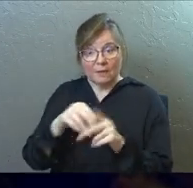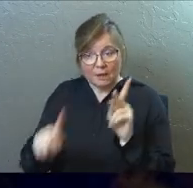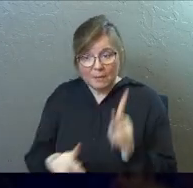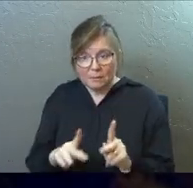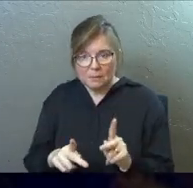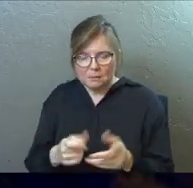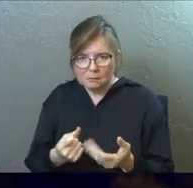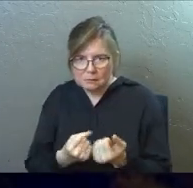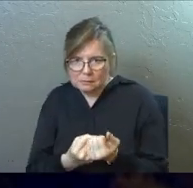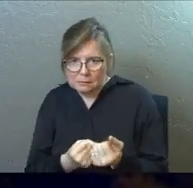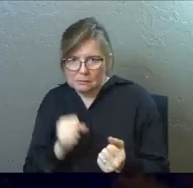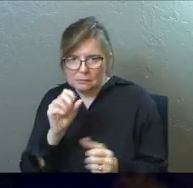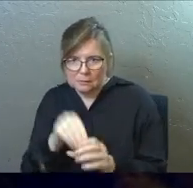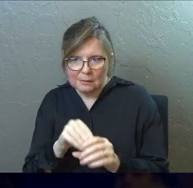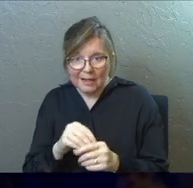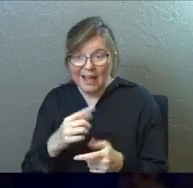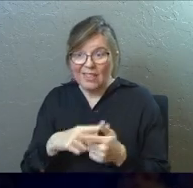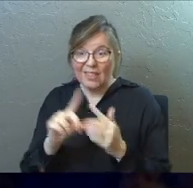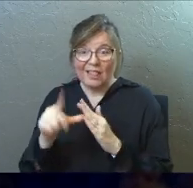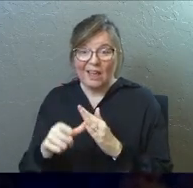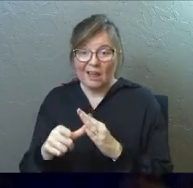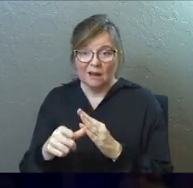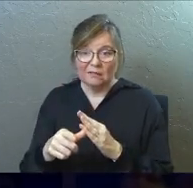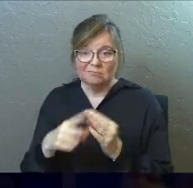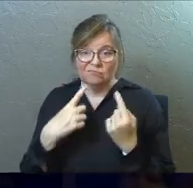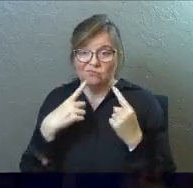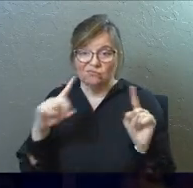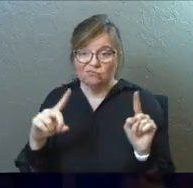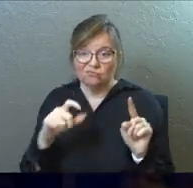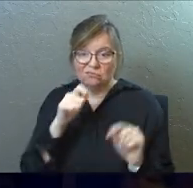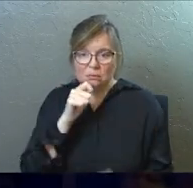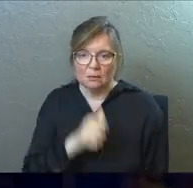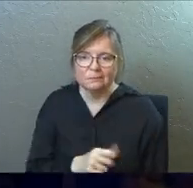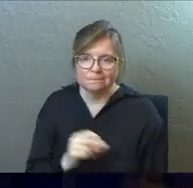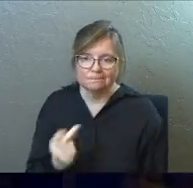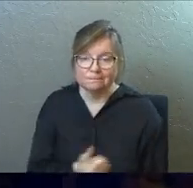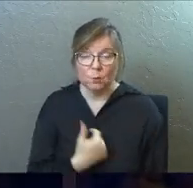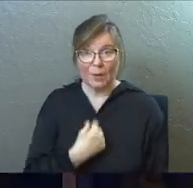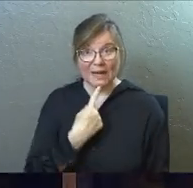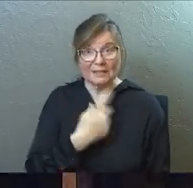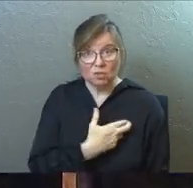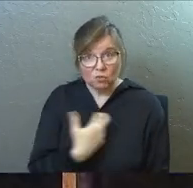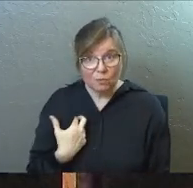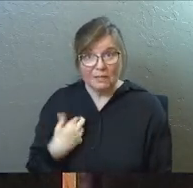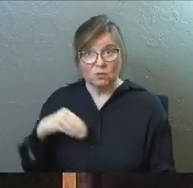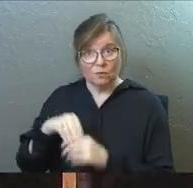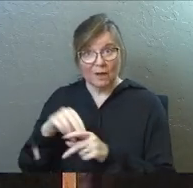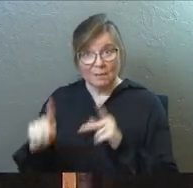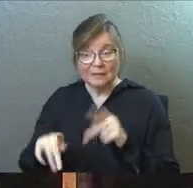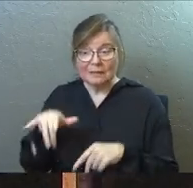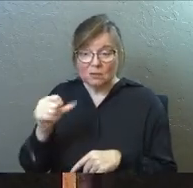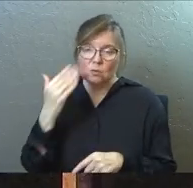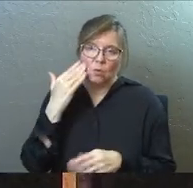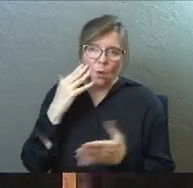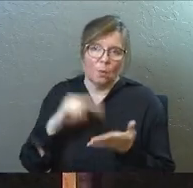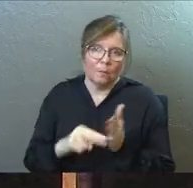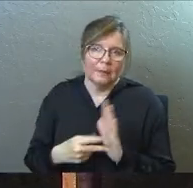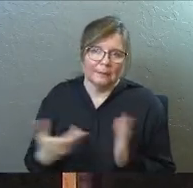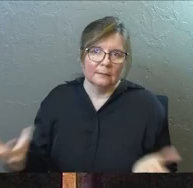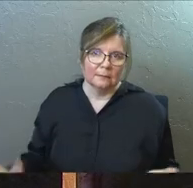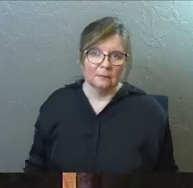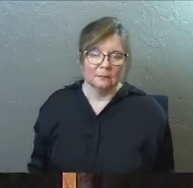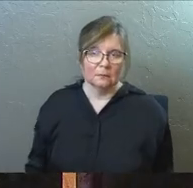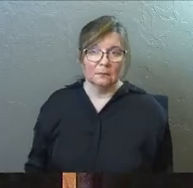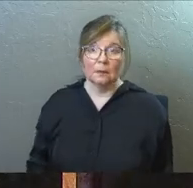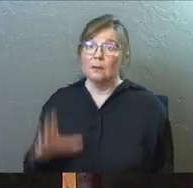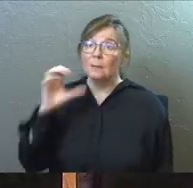in people and then that investment did not pay off. And so when I say it's a risk to invest in people, you know what I'm talking about.